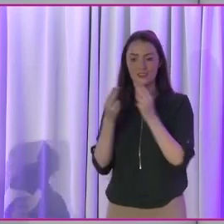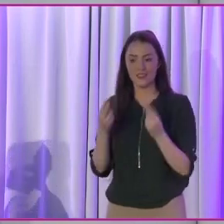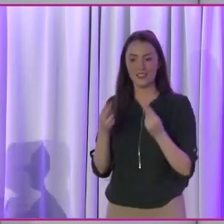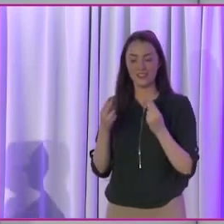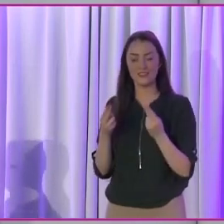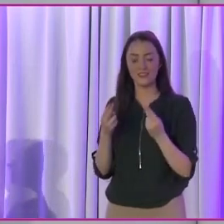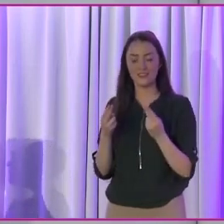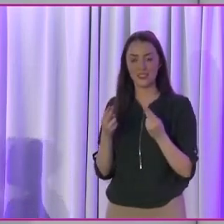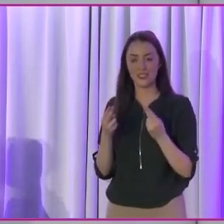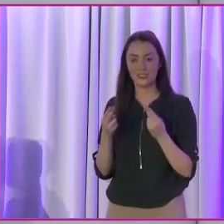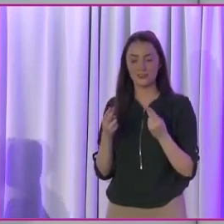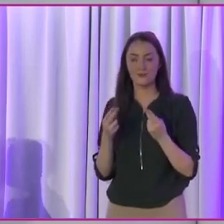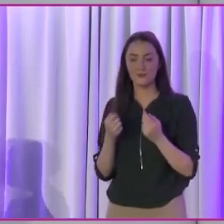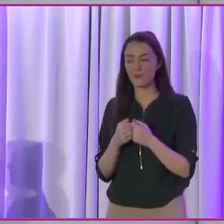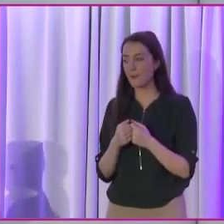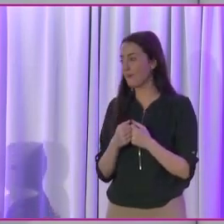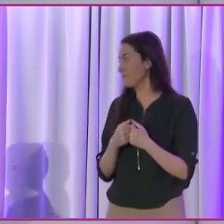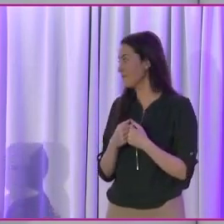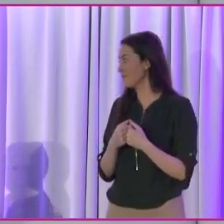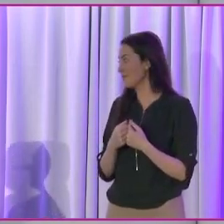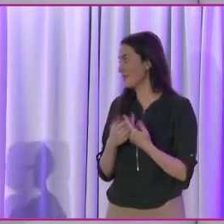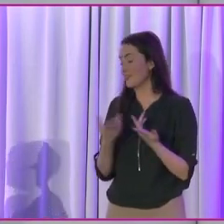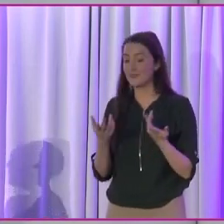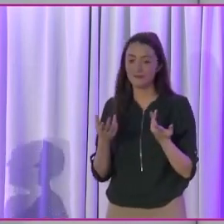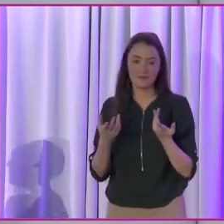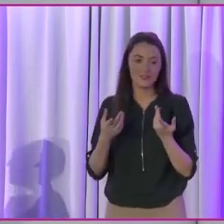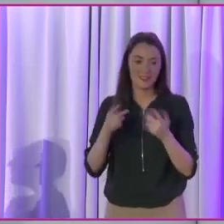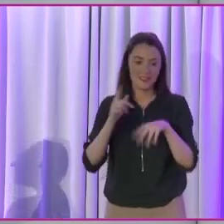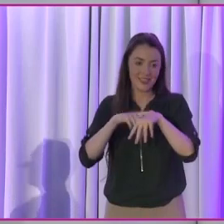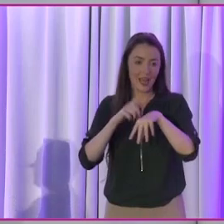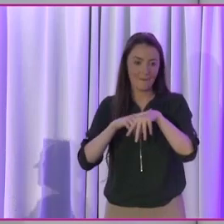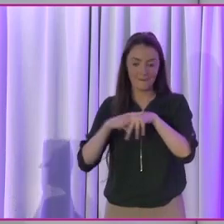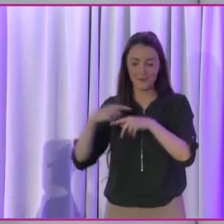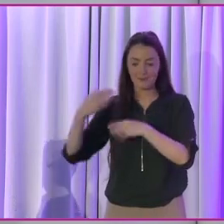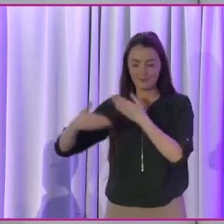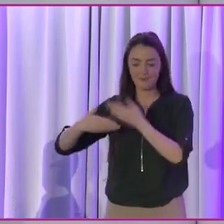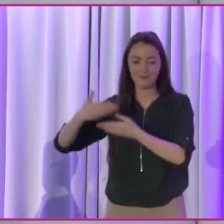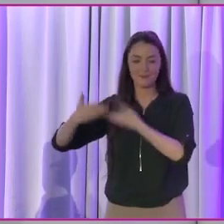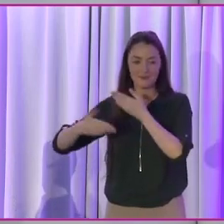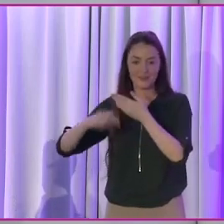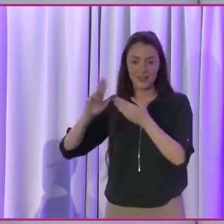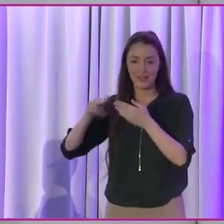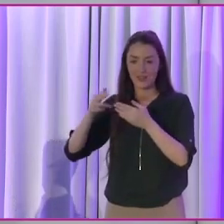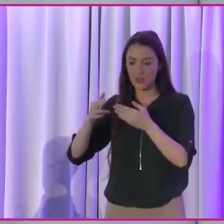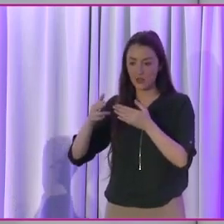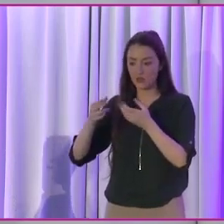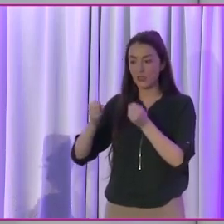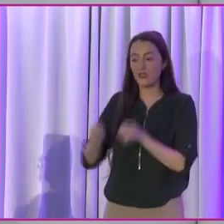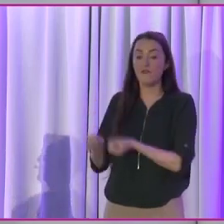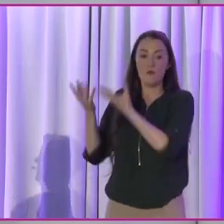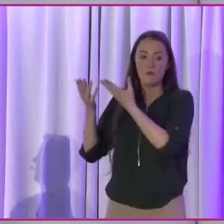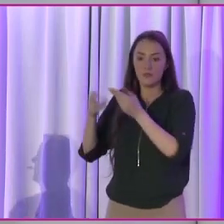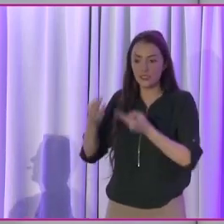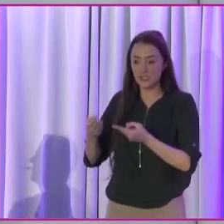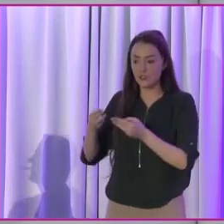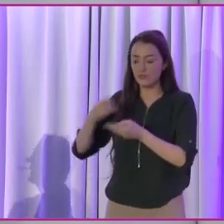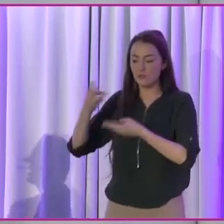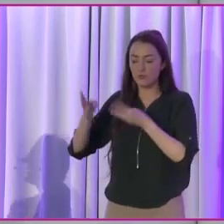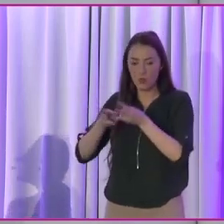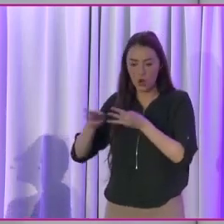So, you know, that's going to, it's unfortunately going to take time, but, you know, we have to, we can't give up, we have to keep working on that, you know.